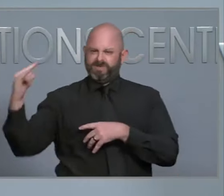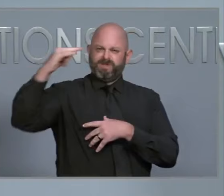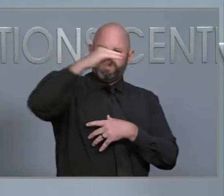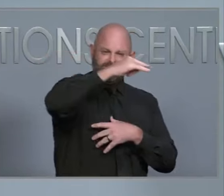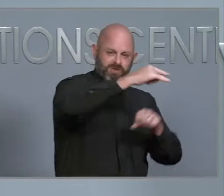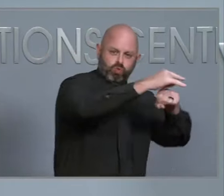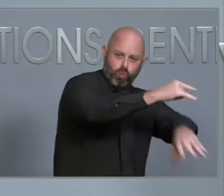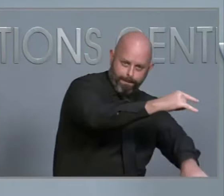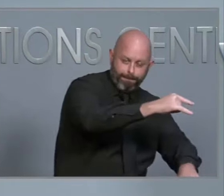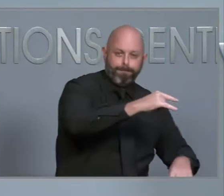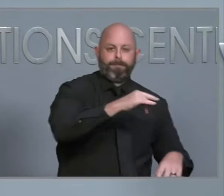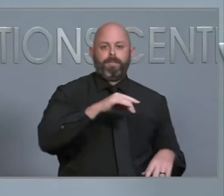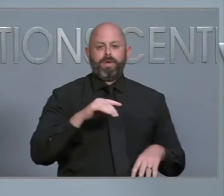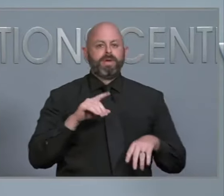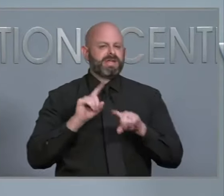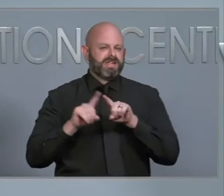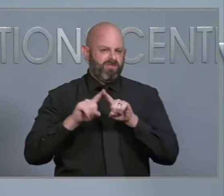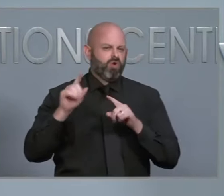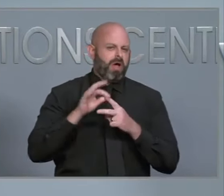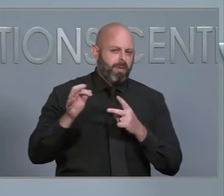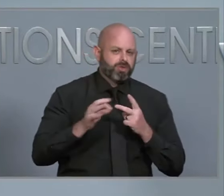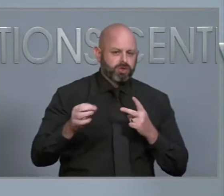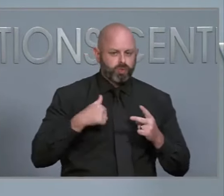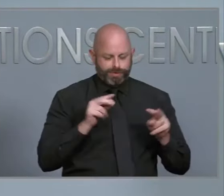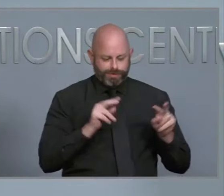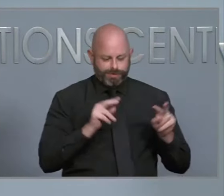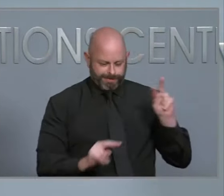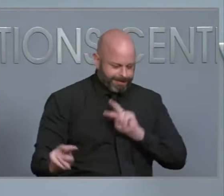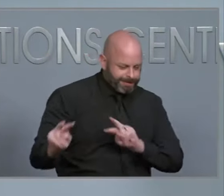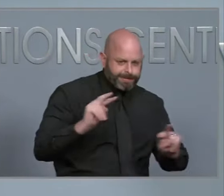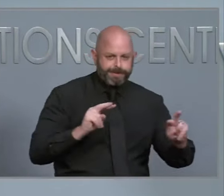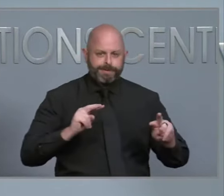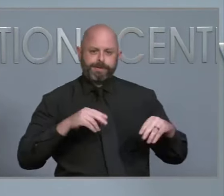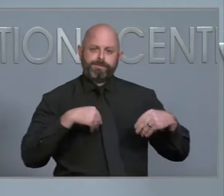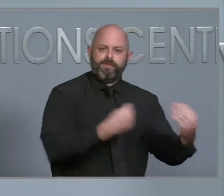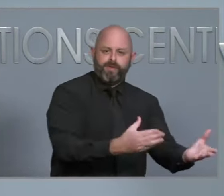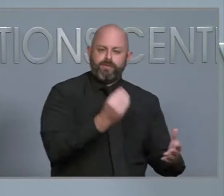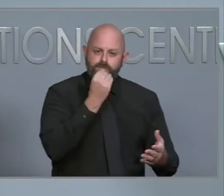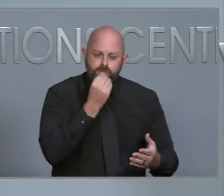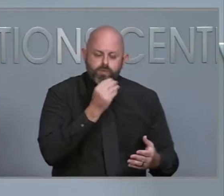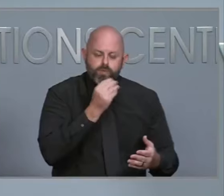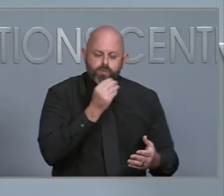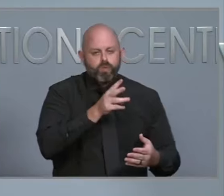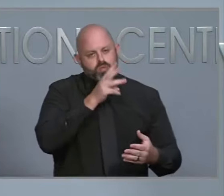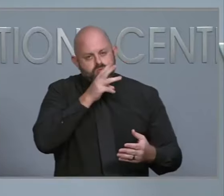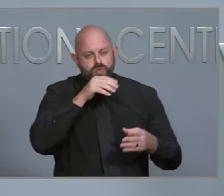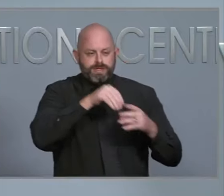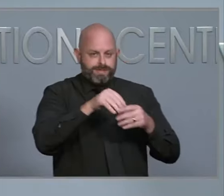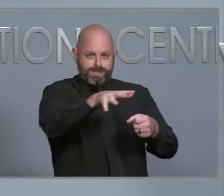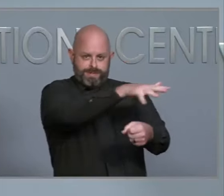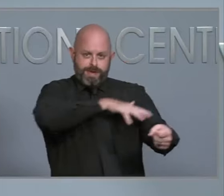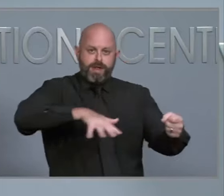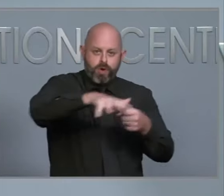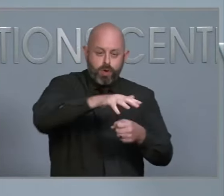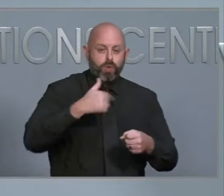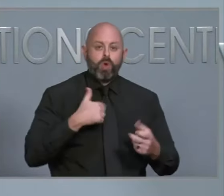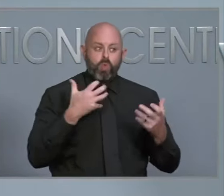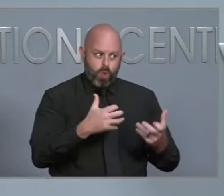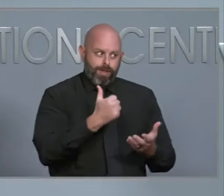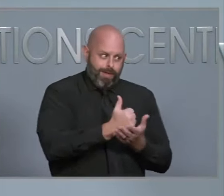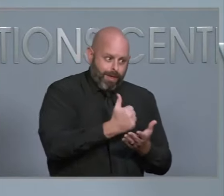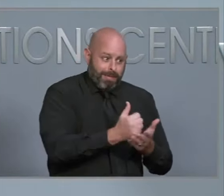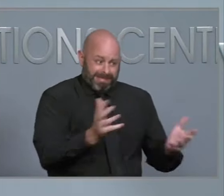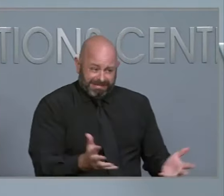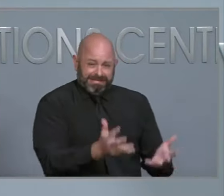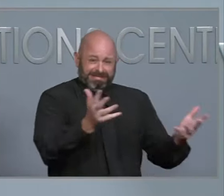of commodities into the impacted area, with the goal being to sustain this for a period of time. Again, as the